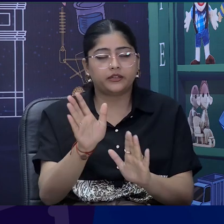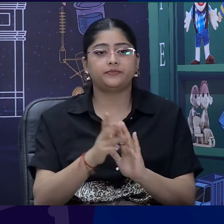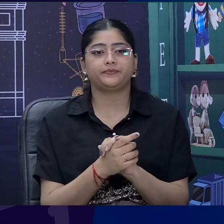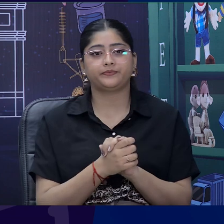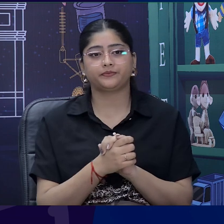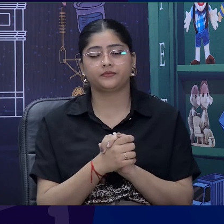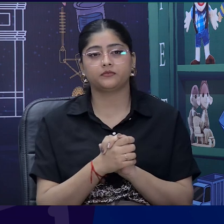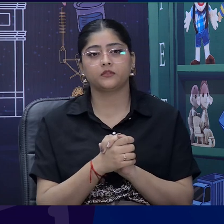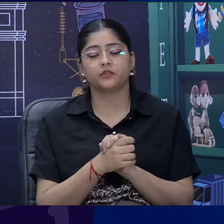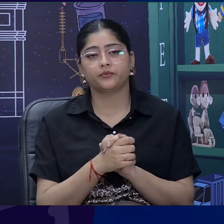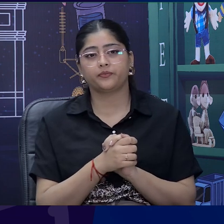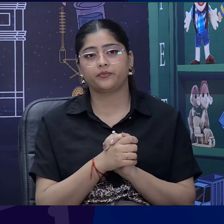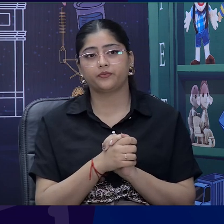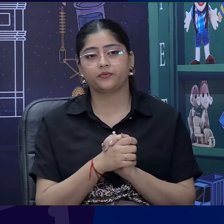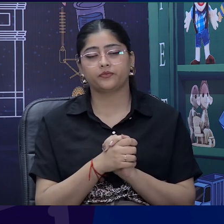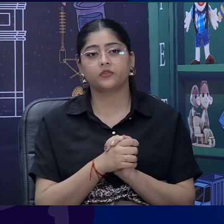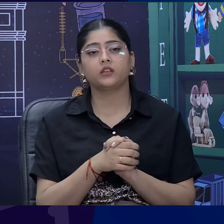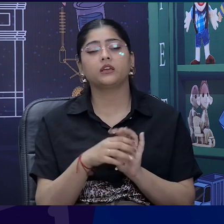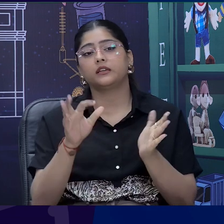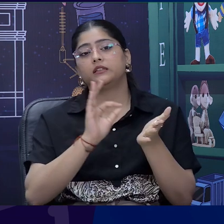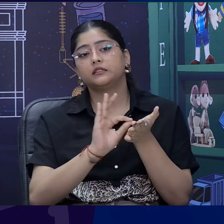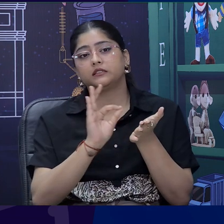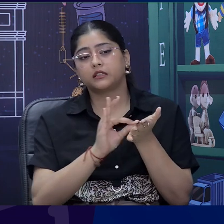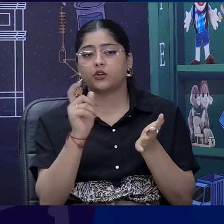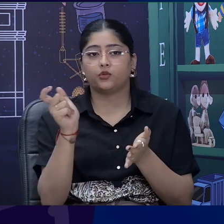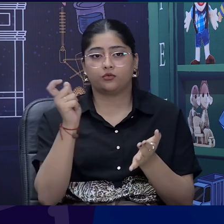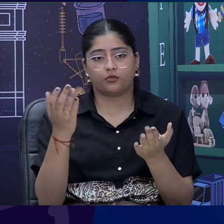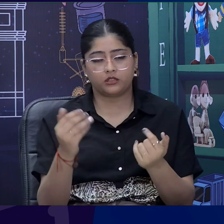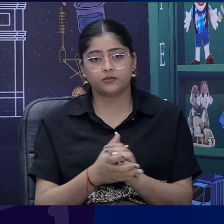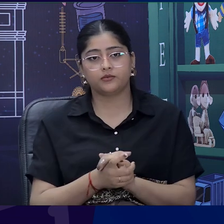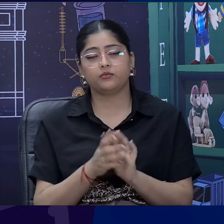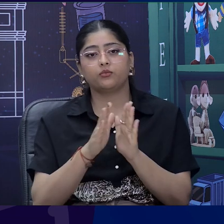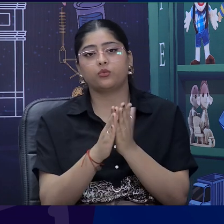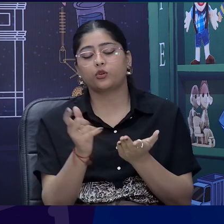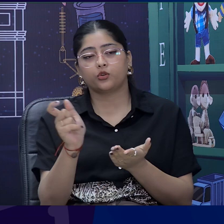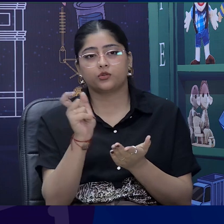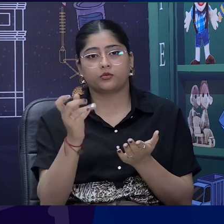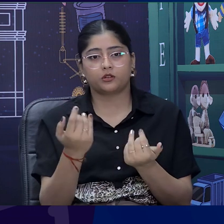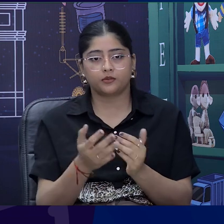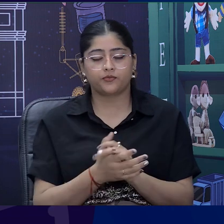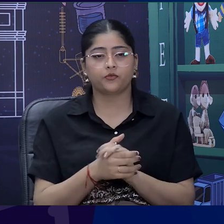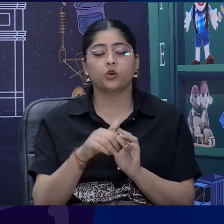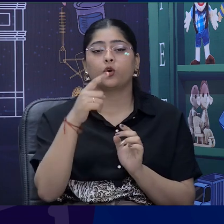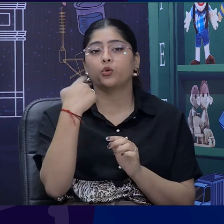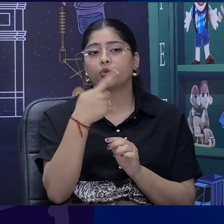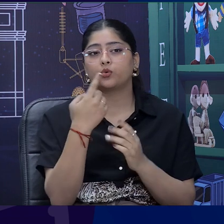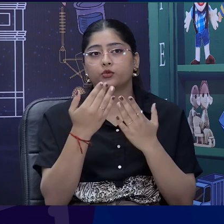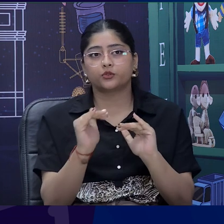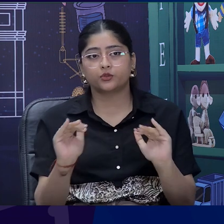braille books textbooks for them. And children who have